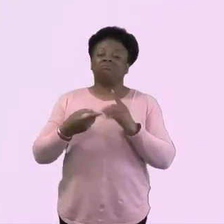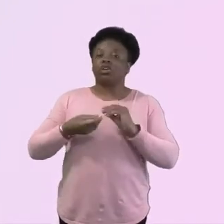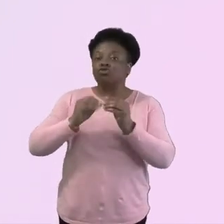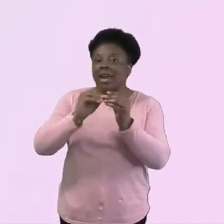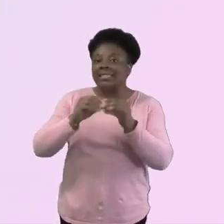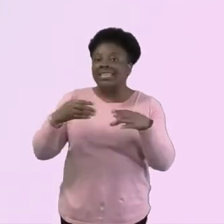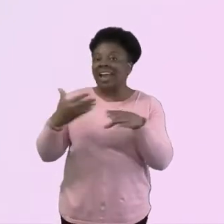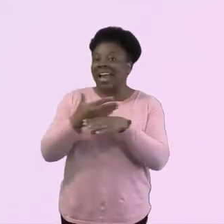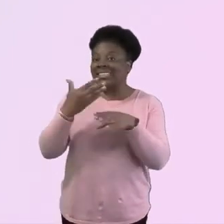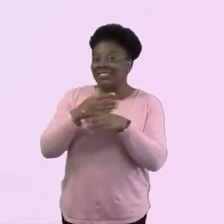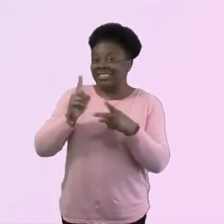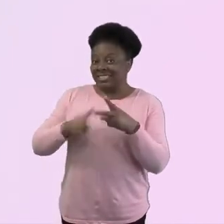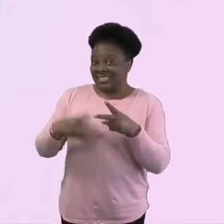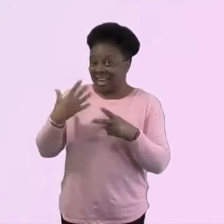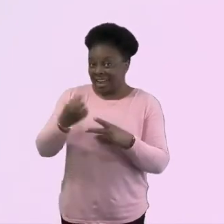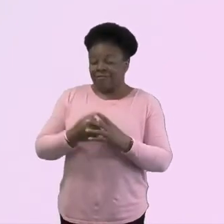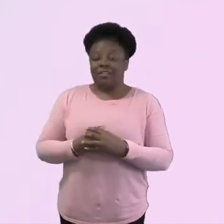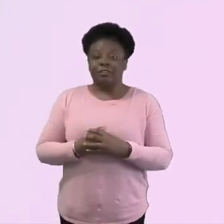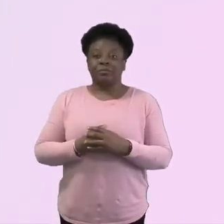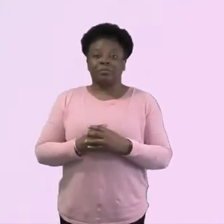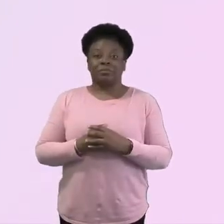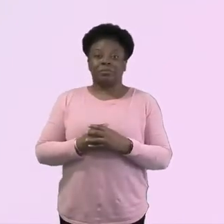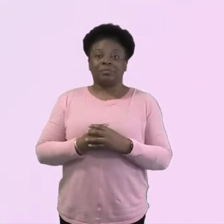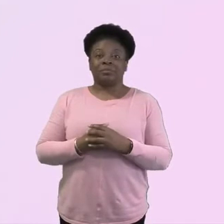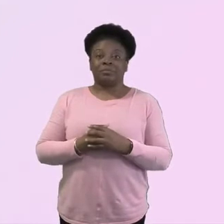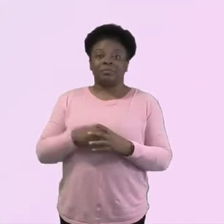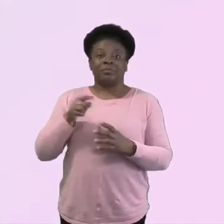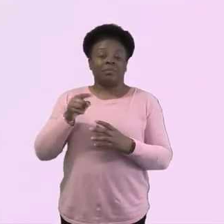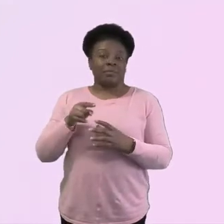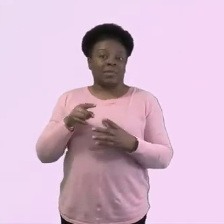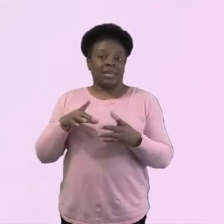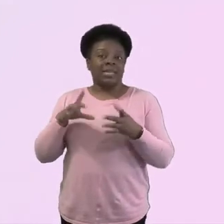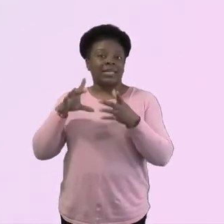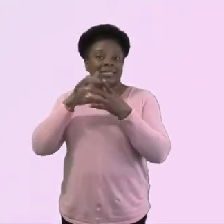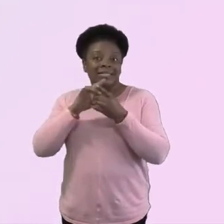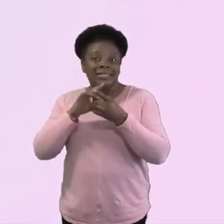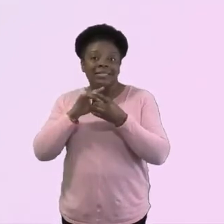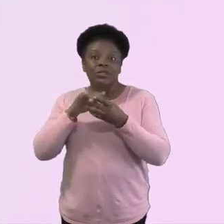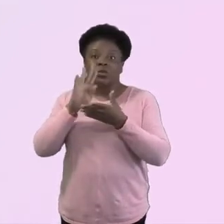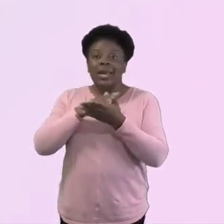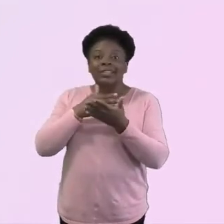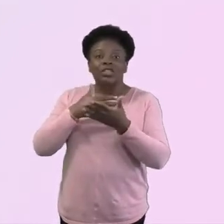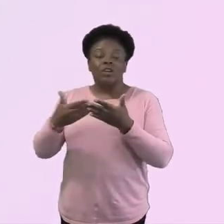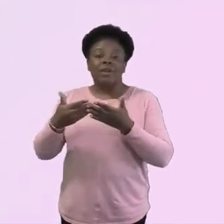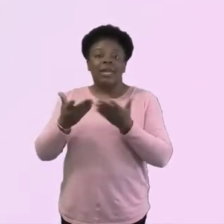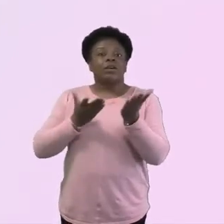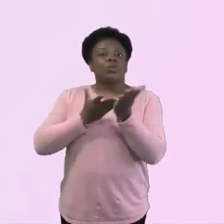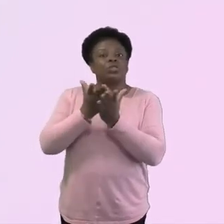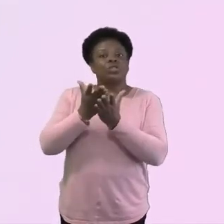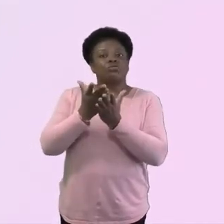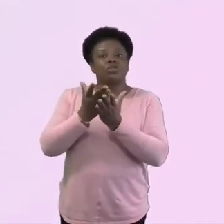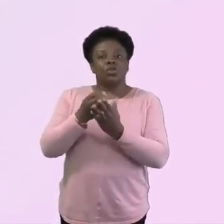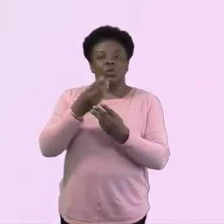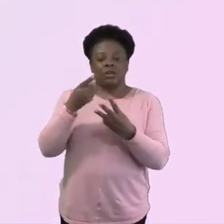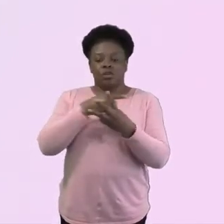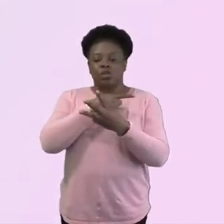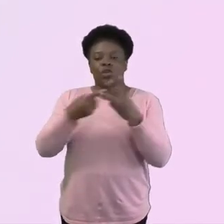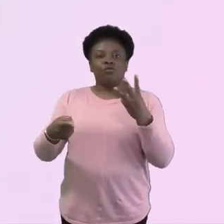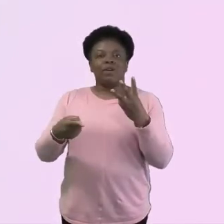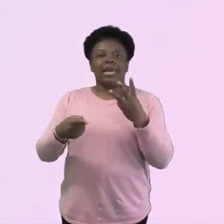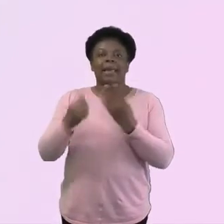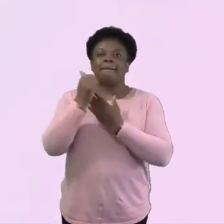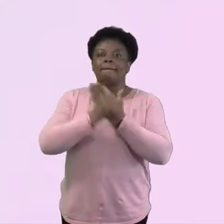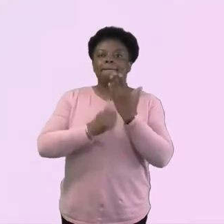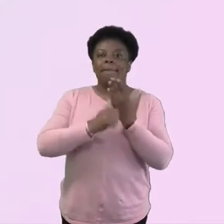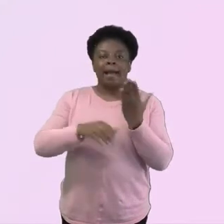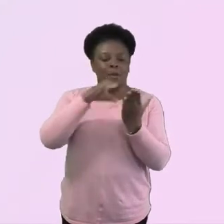So it's actually based on that the church brings in lectionary. So it moves through different passages of the Bible week by week. But there's also